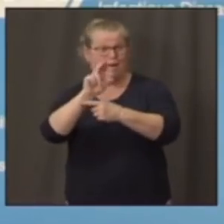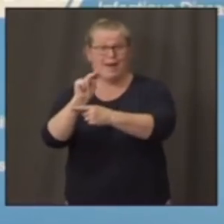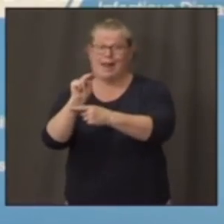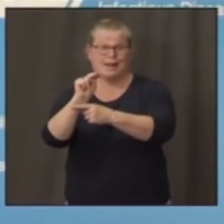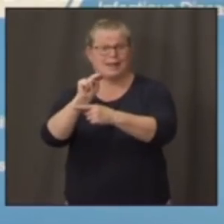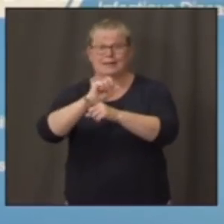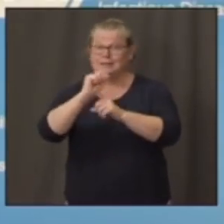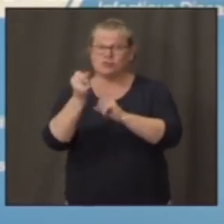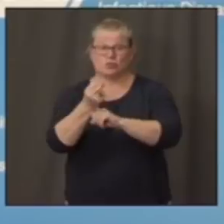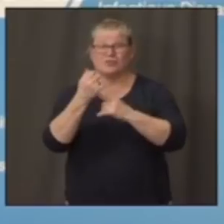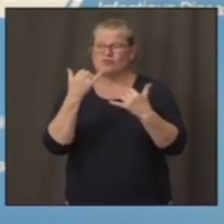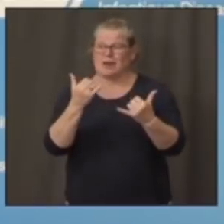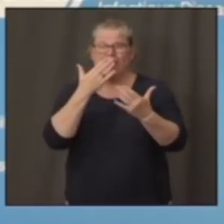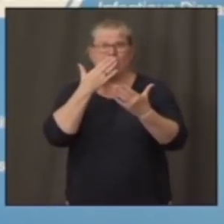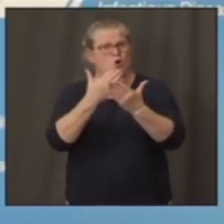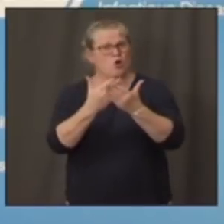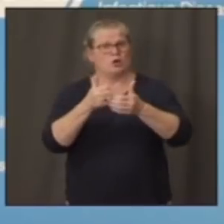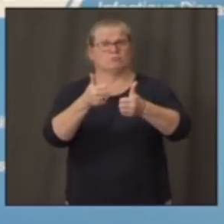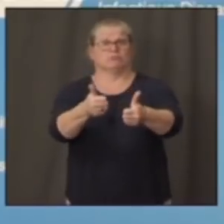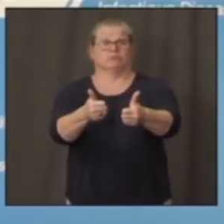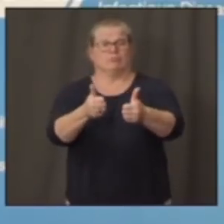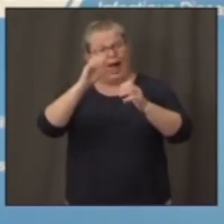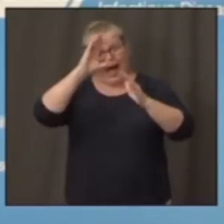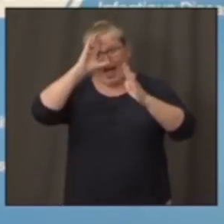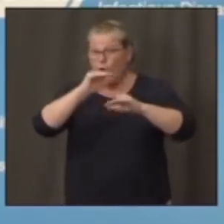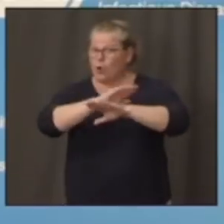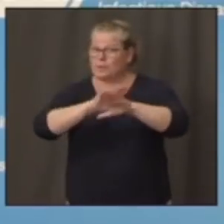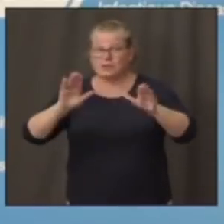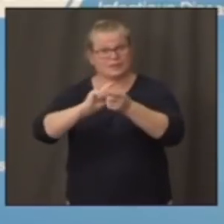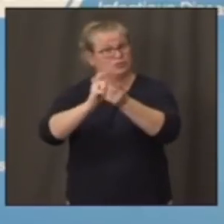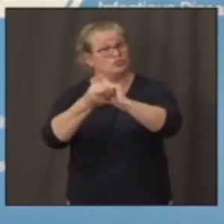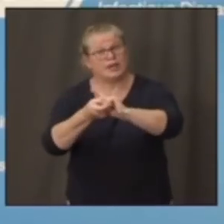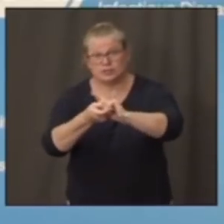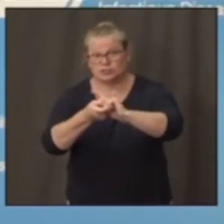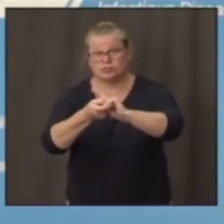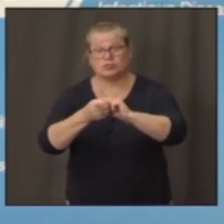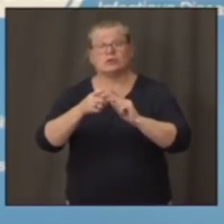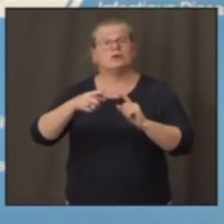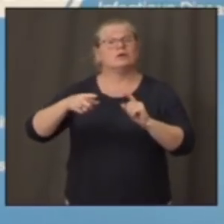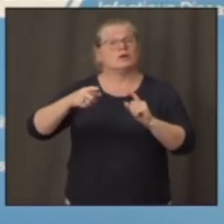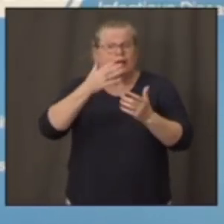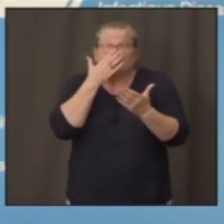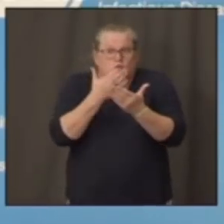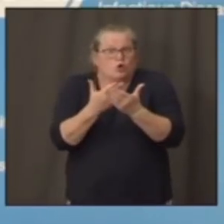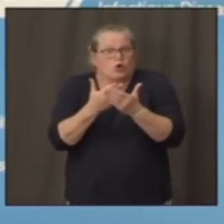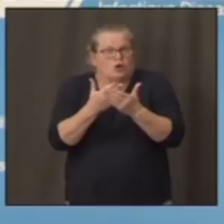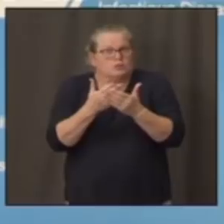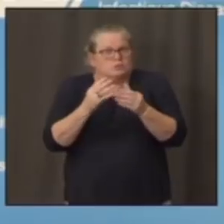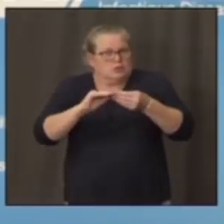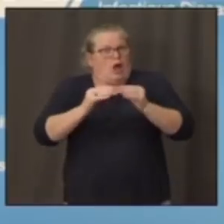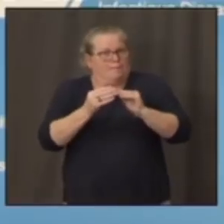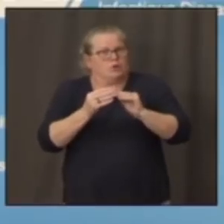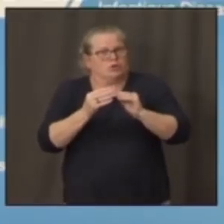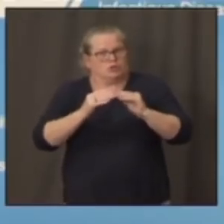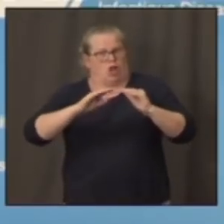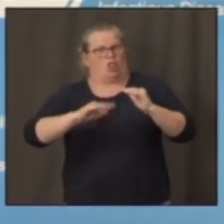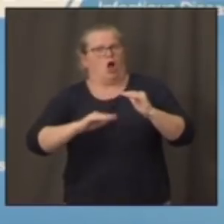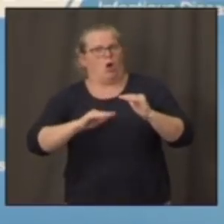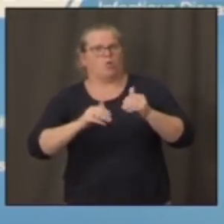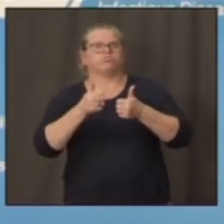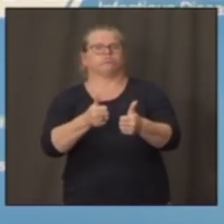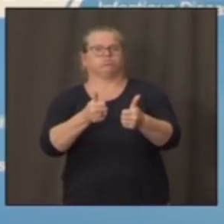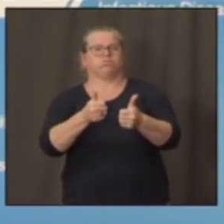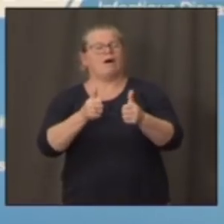a very good place. It's good to be there just because it's a good place to be, but it also gives you the advantage